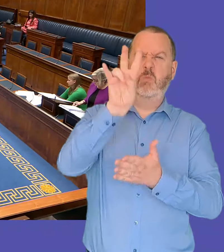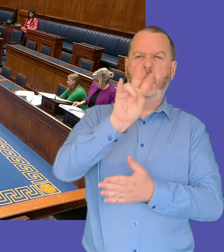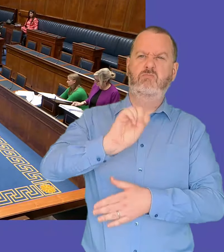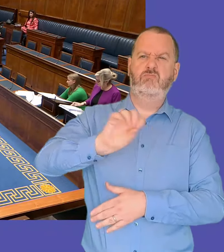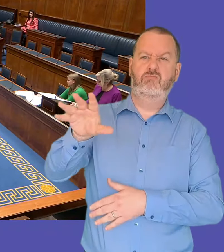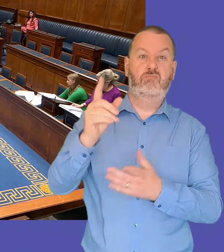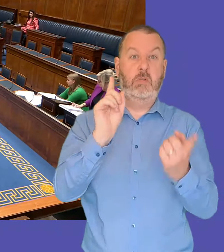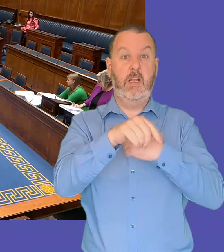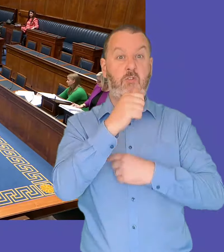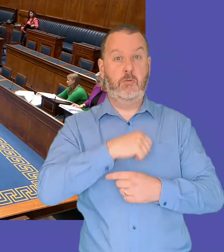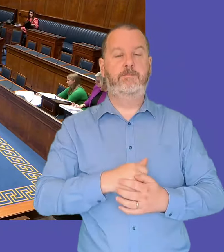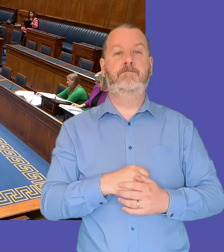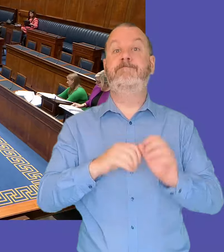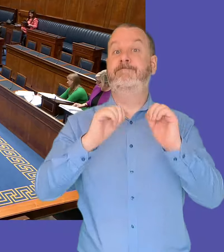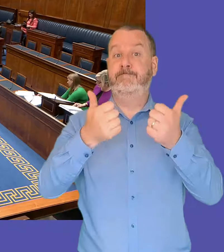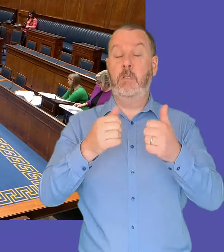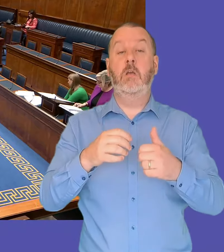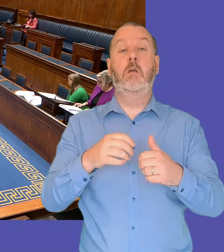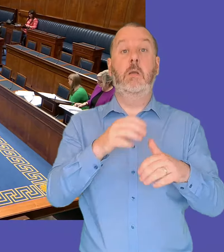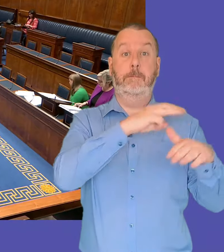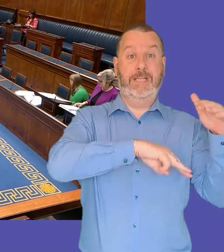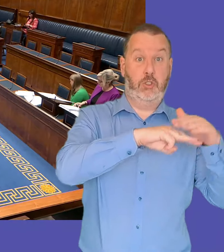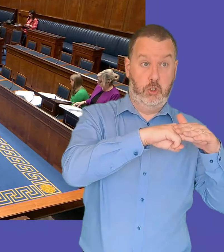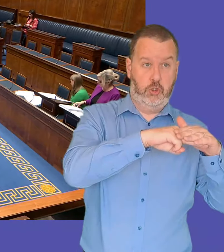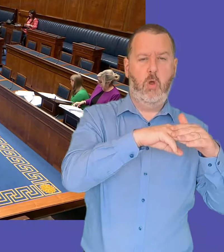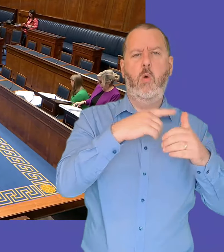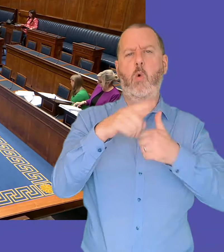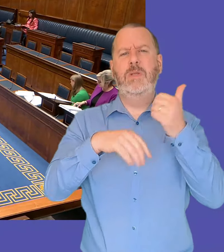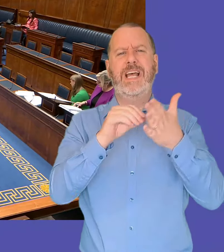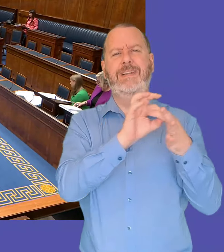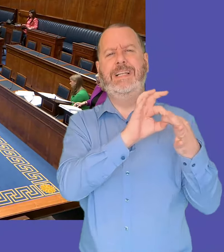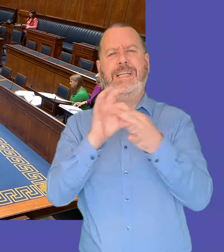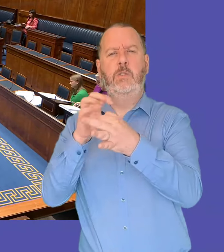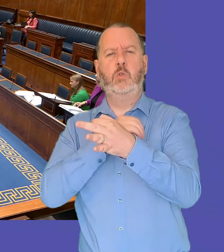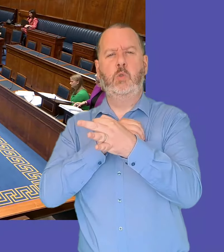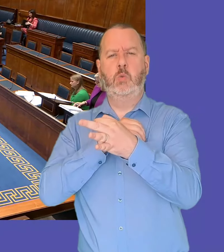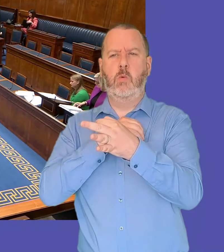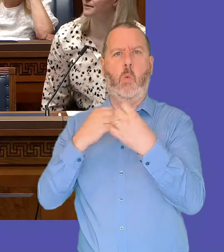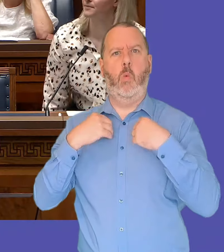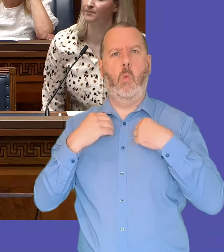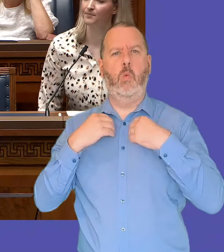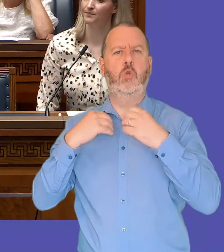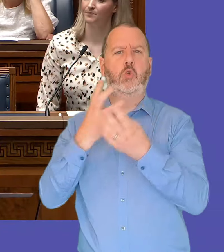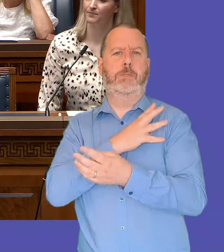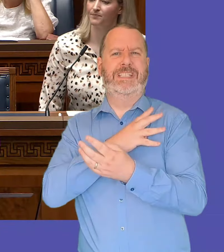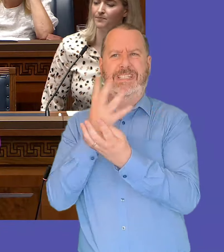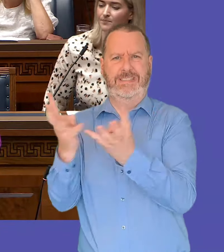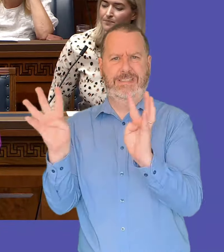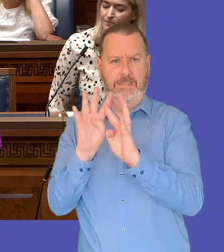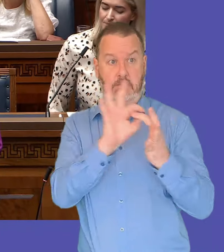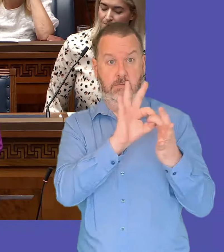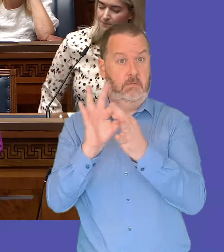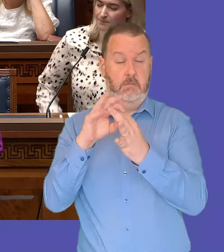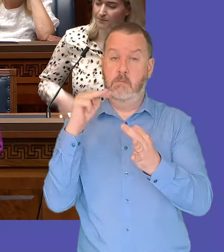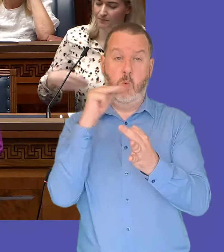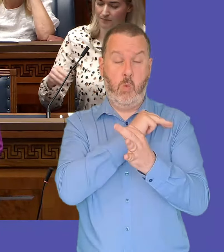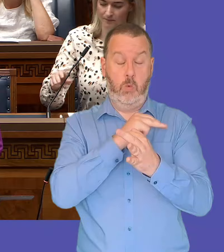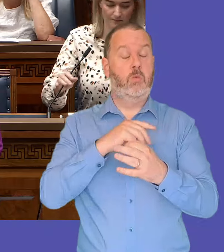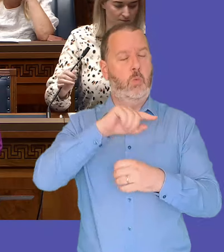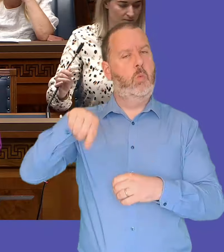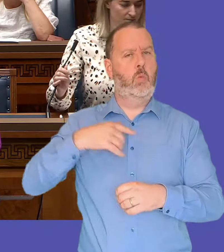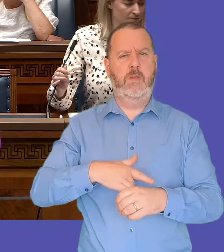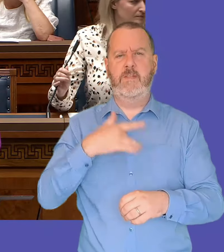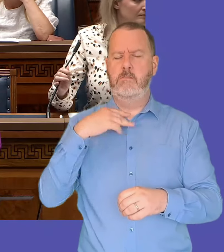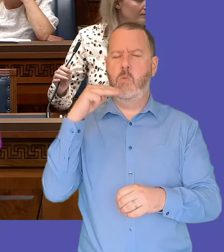the relationship between ministers and their assembly committee is hugely significant and we place great importance on developing a collaborative and constructive